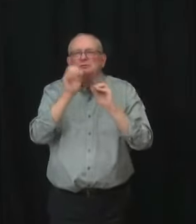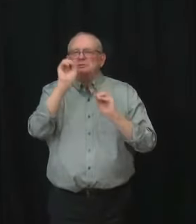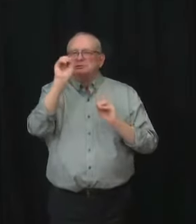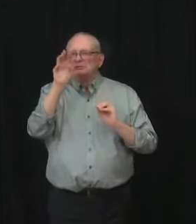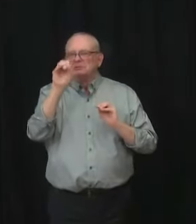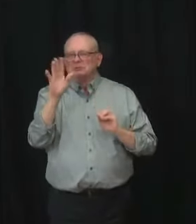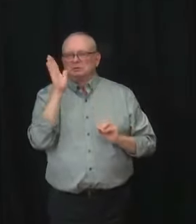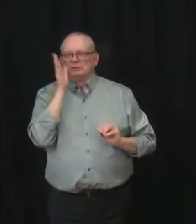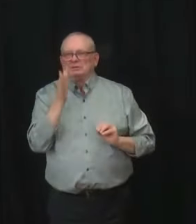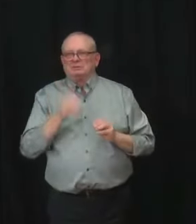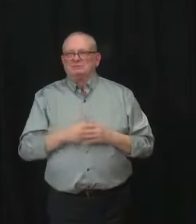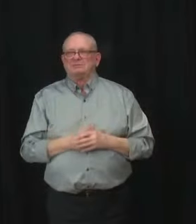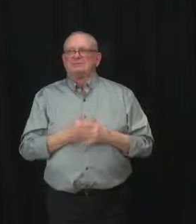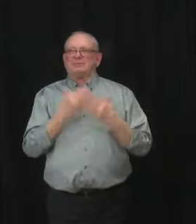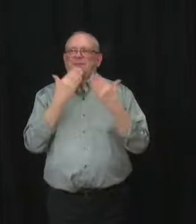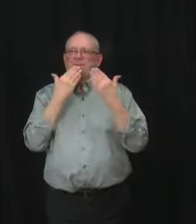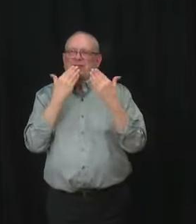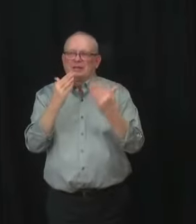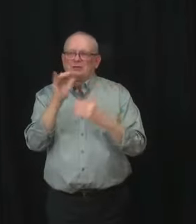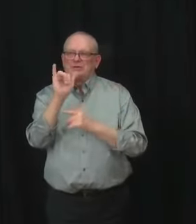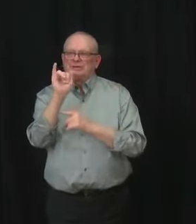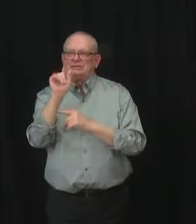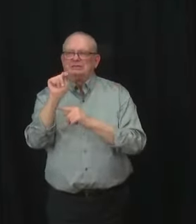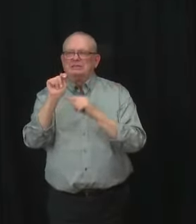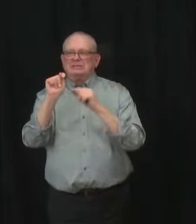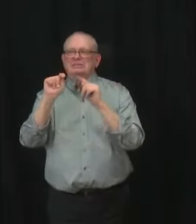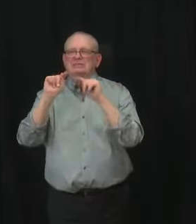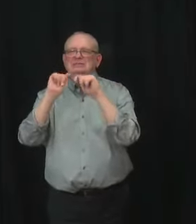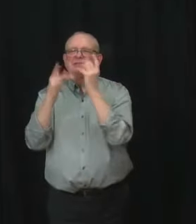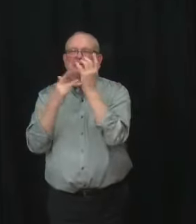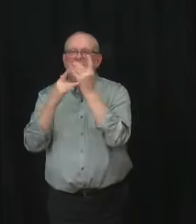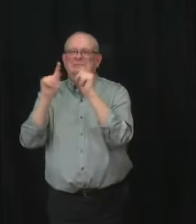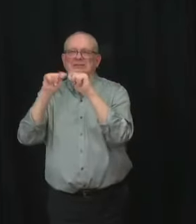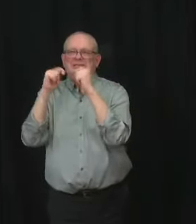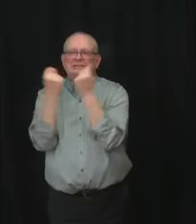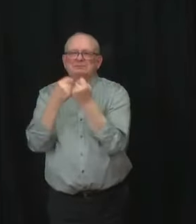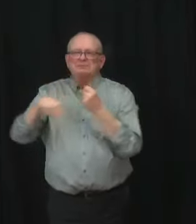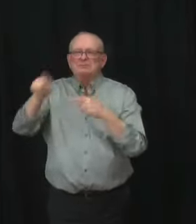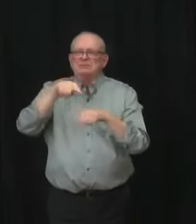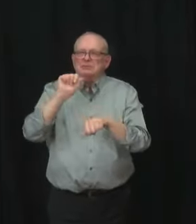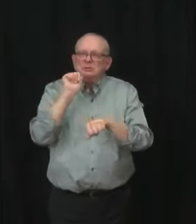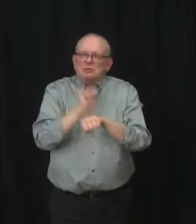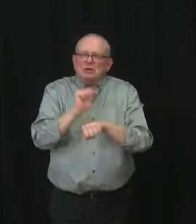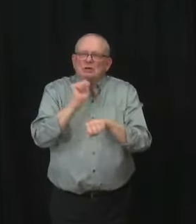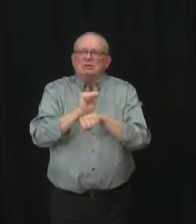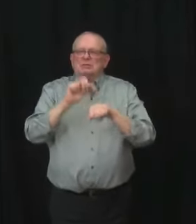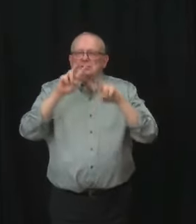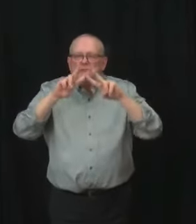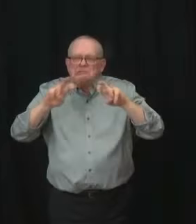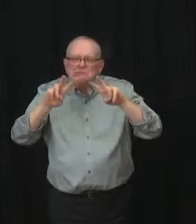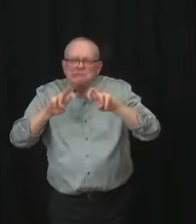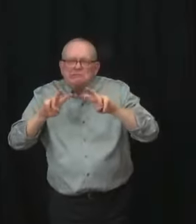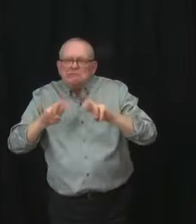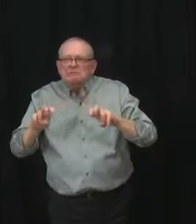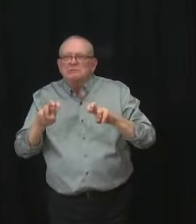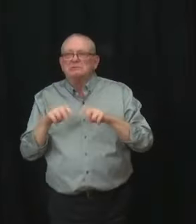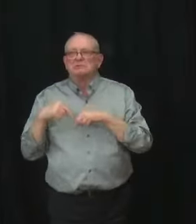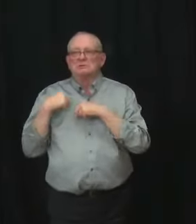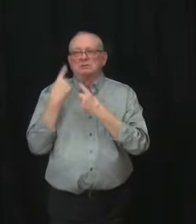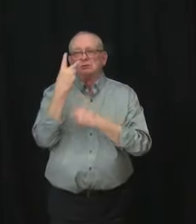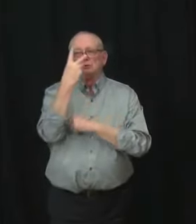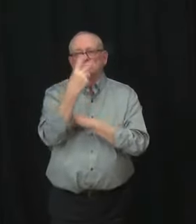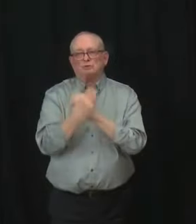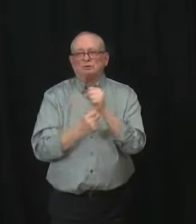amazing analytics and IT teams and how hard they have worked over the past two years to ensure that we are able to provide